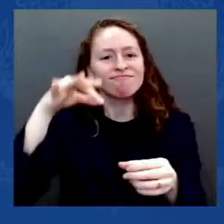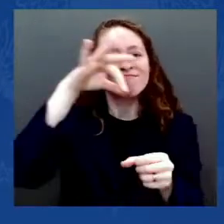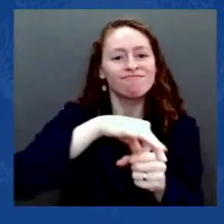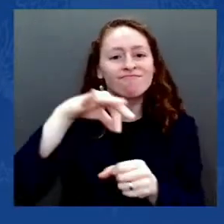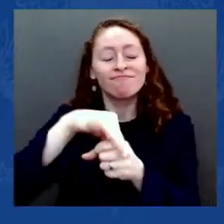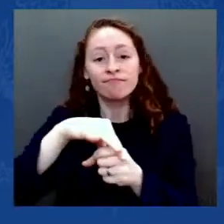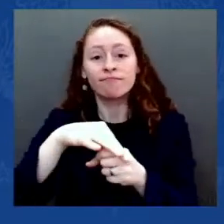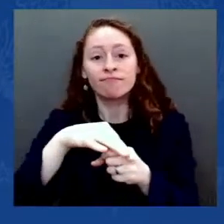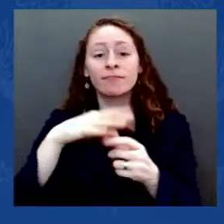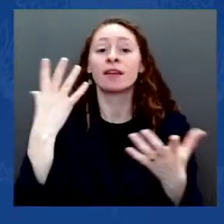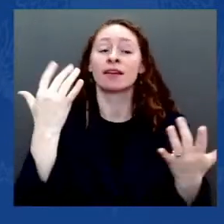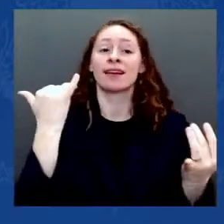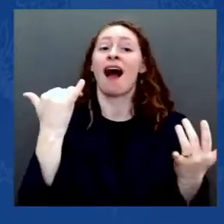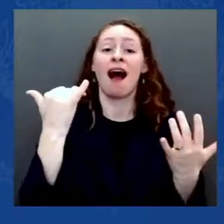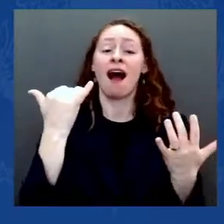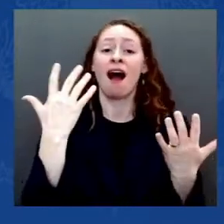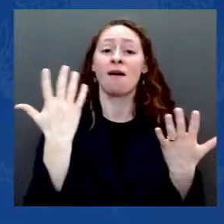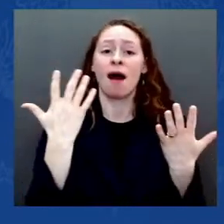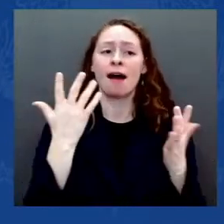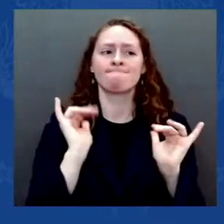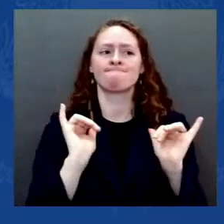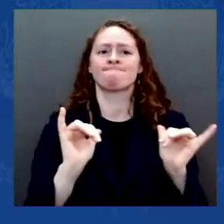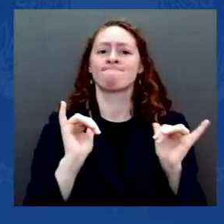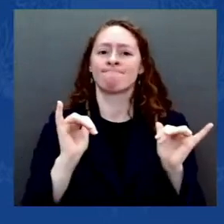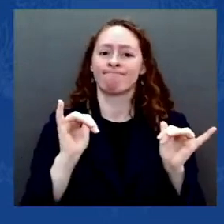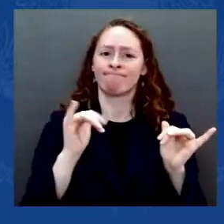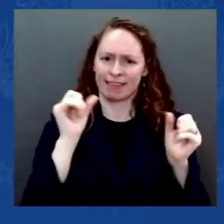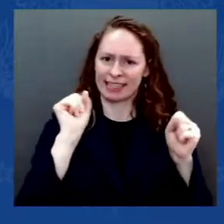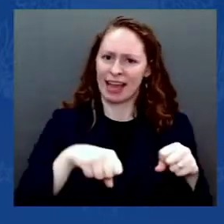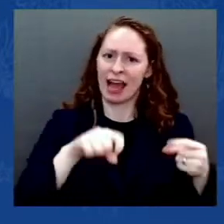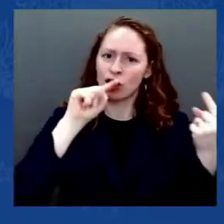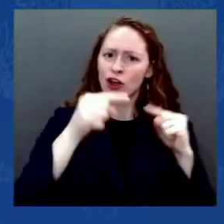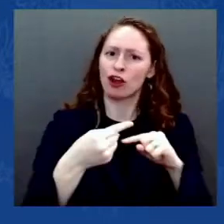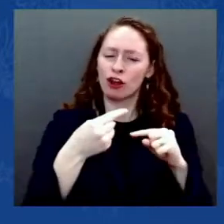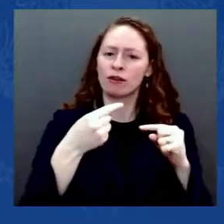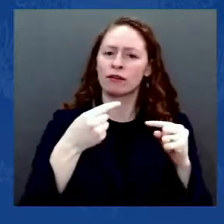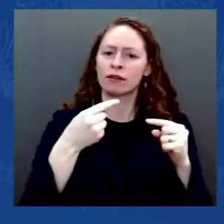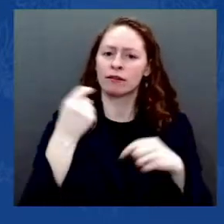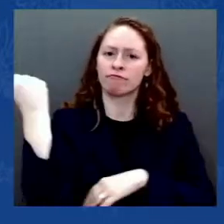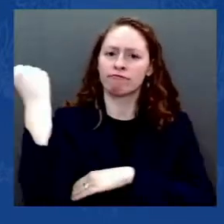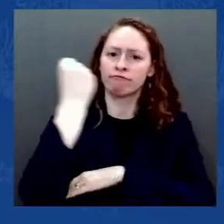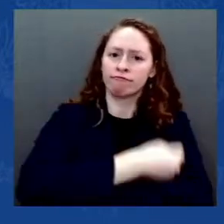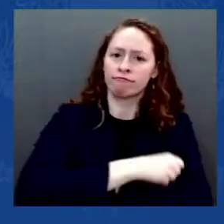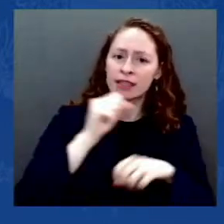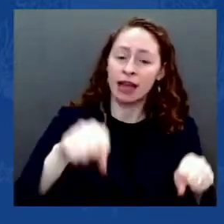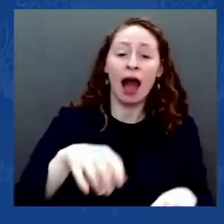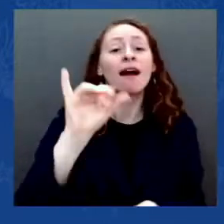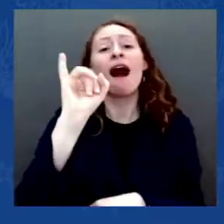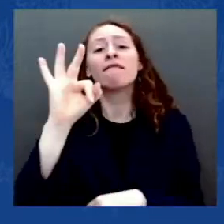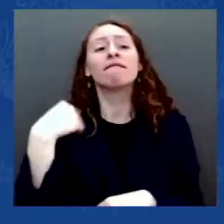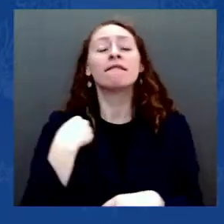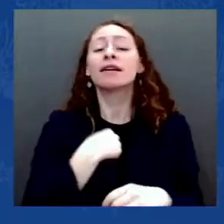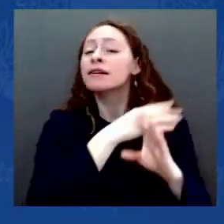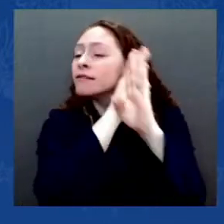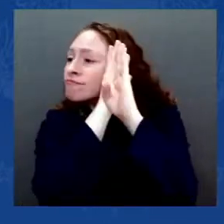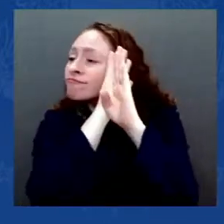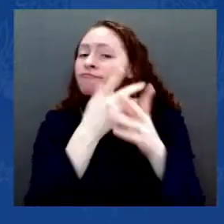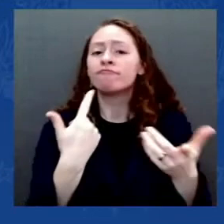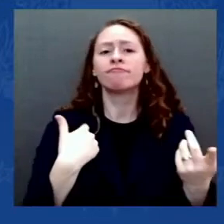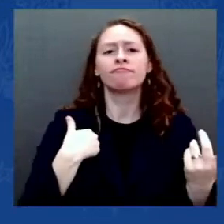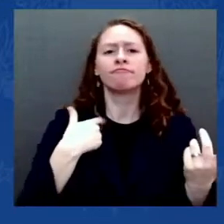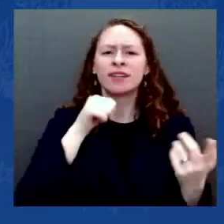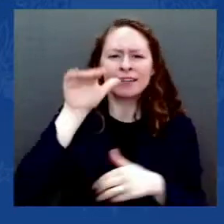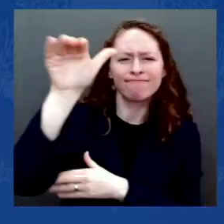we do not defend it, democracy simply will not stand. It will falter